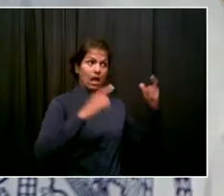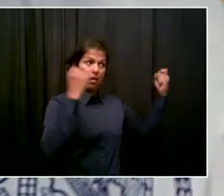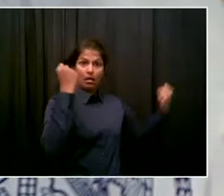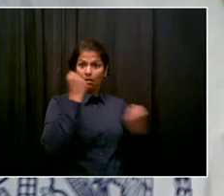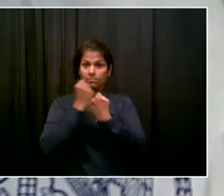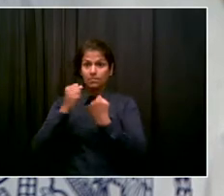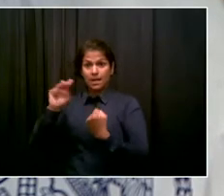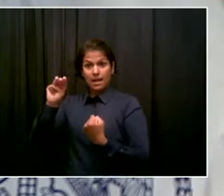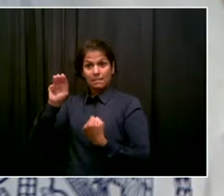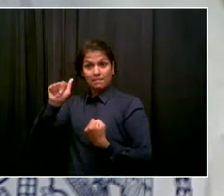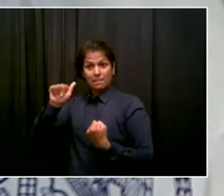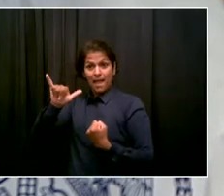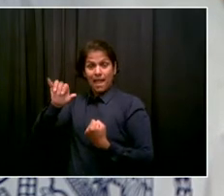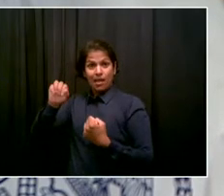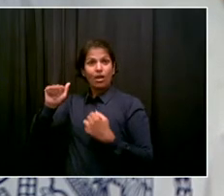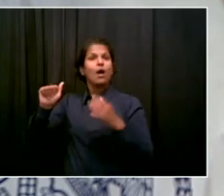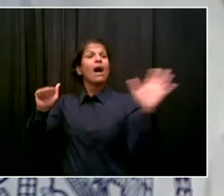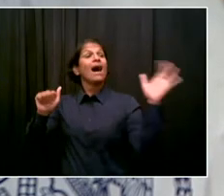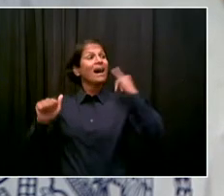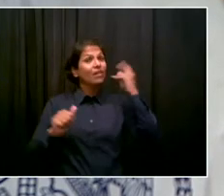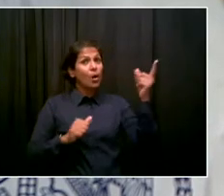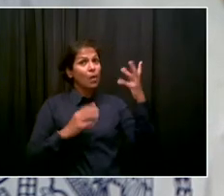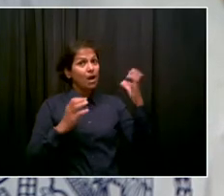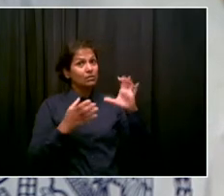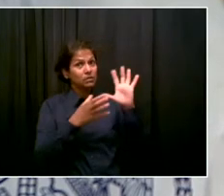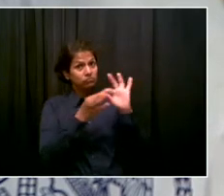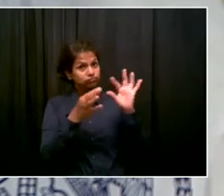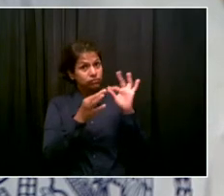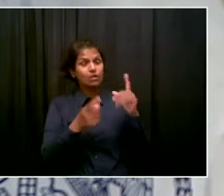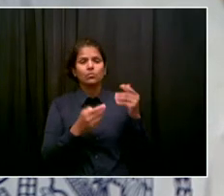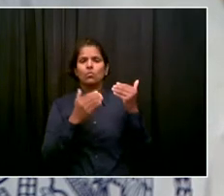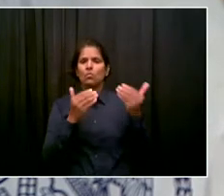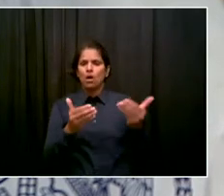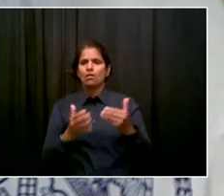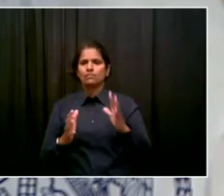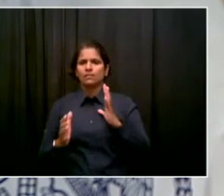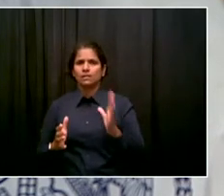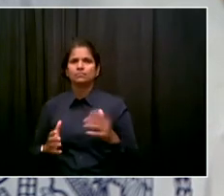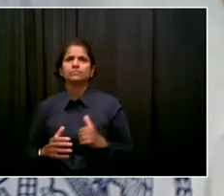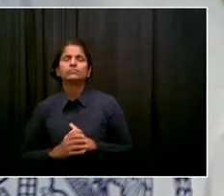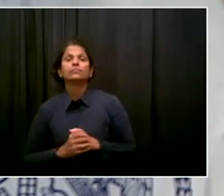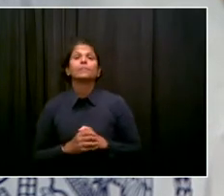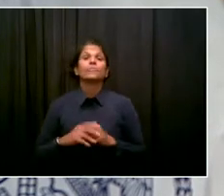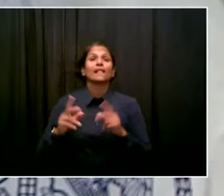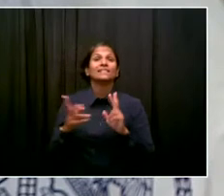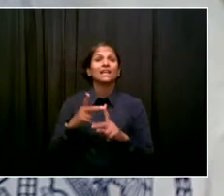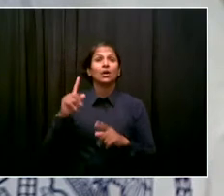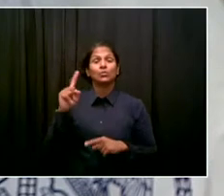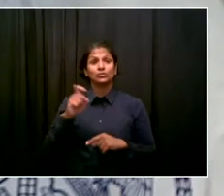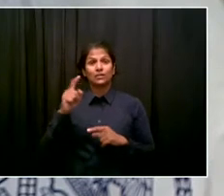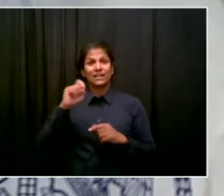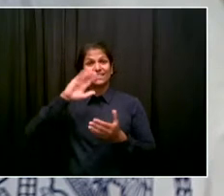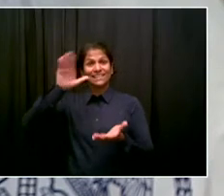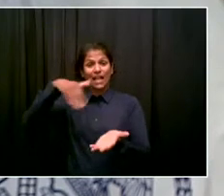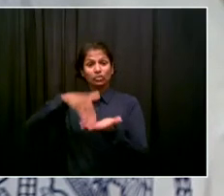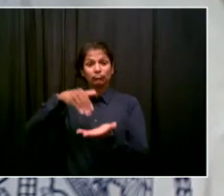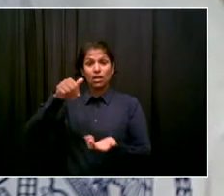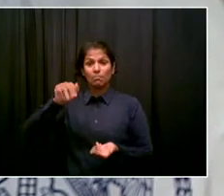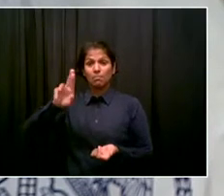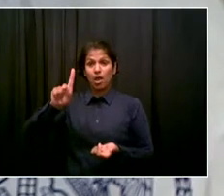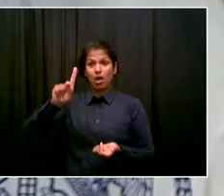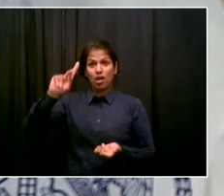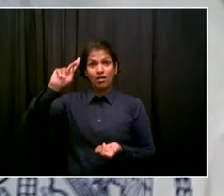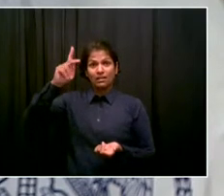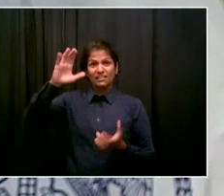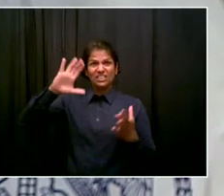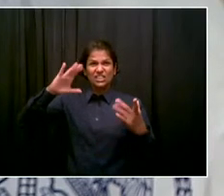you can. My second question is about the Central Park mega concert, how many people you would anticipate